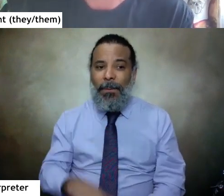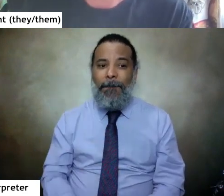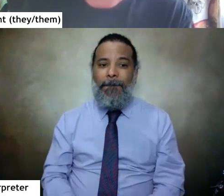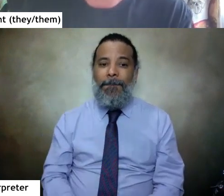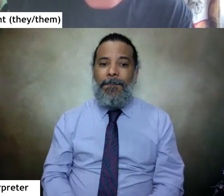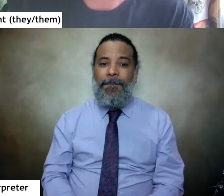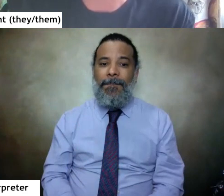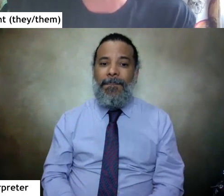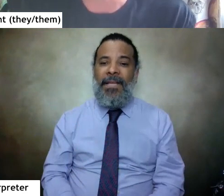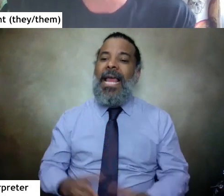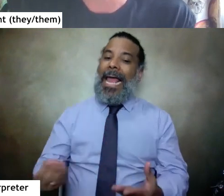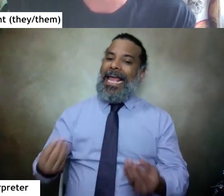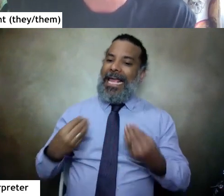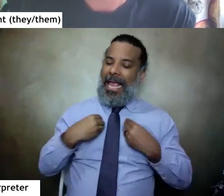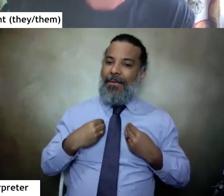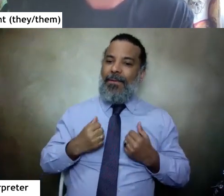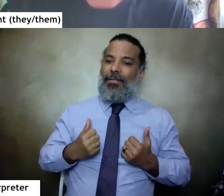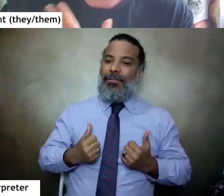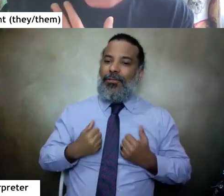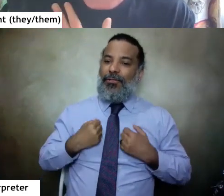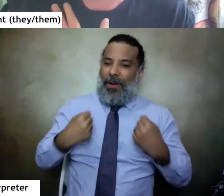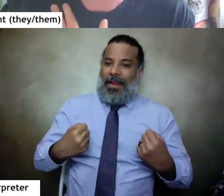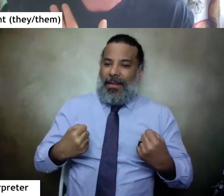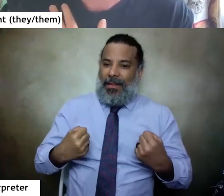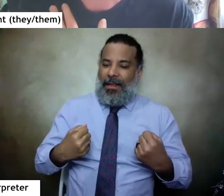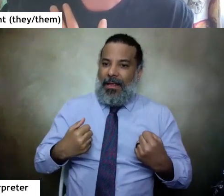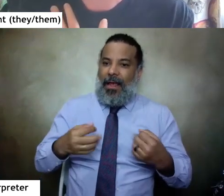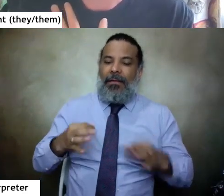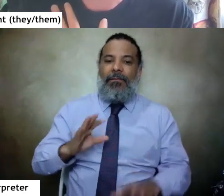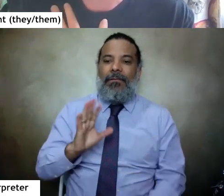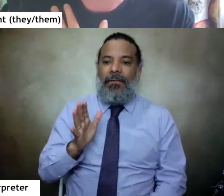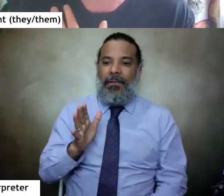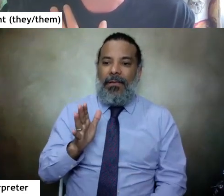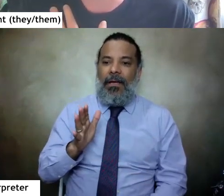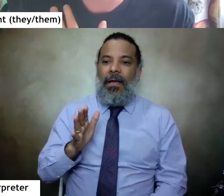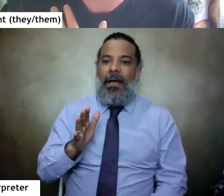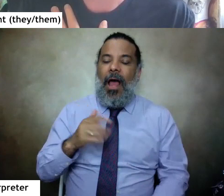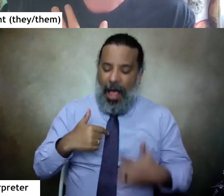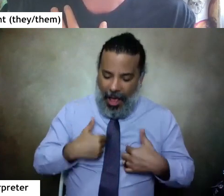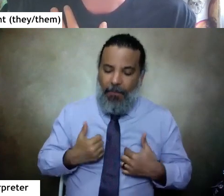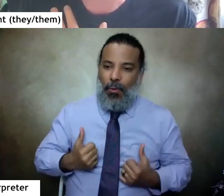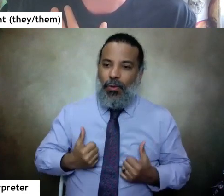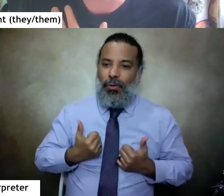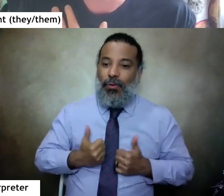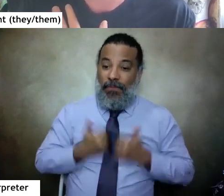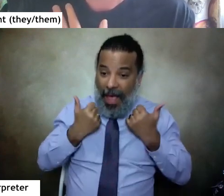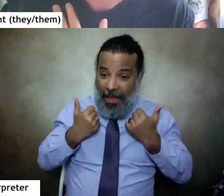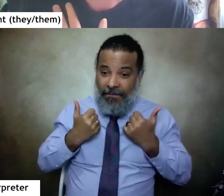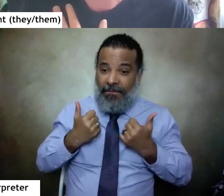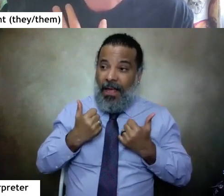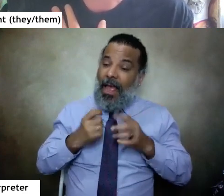And it gave me strength. And I decided I was going to survive and get out of here.